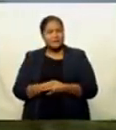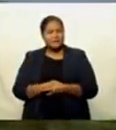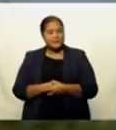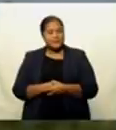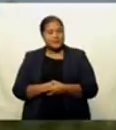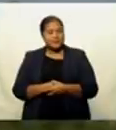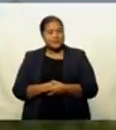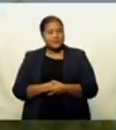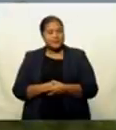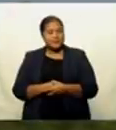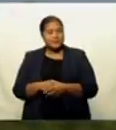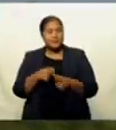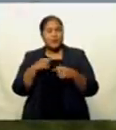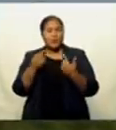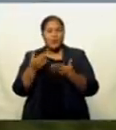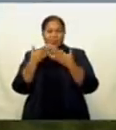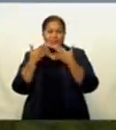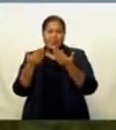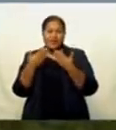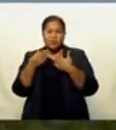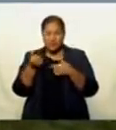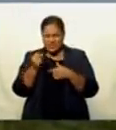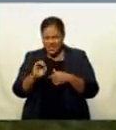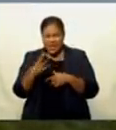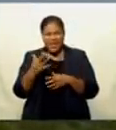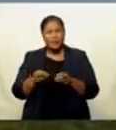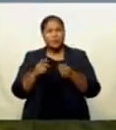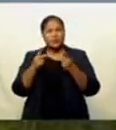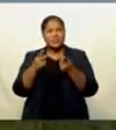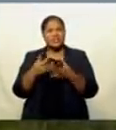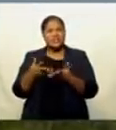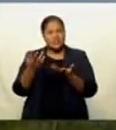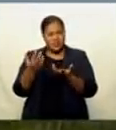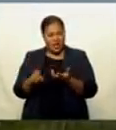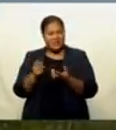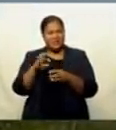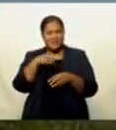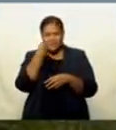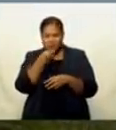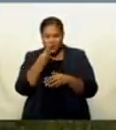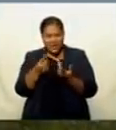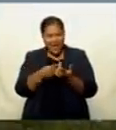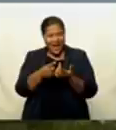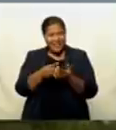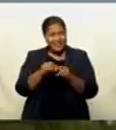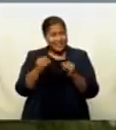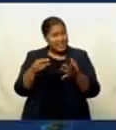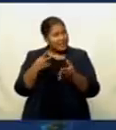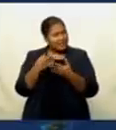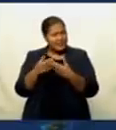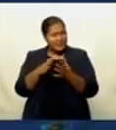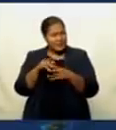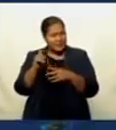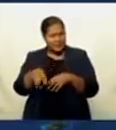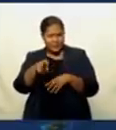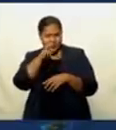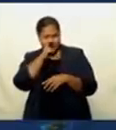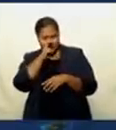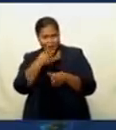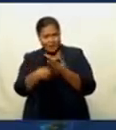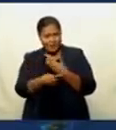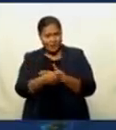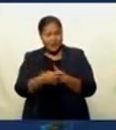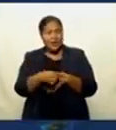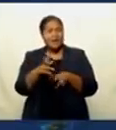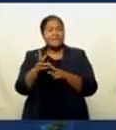We are thankful that we still have a chance to secure foods and other essential items despite the current restrictions. Villages